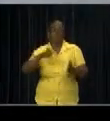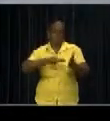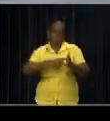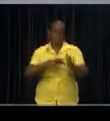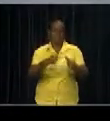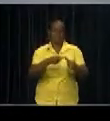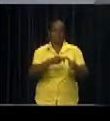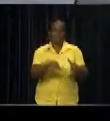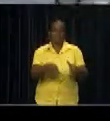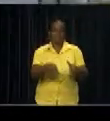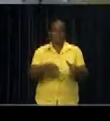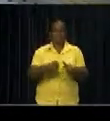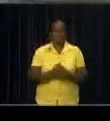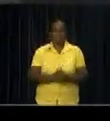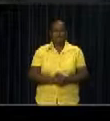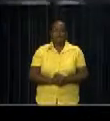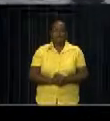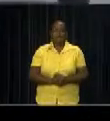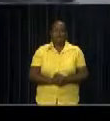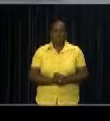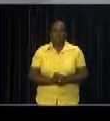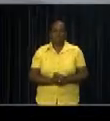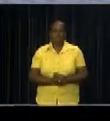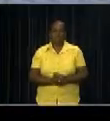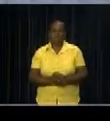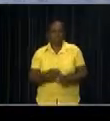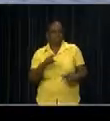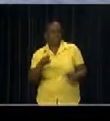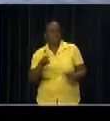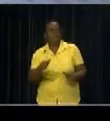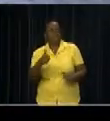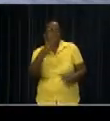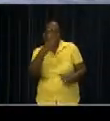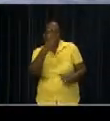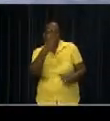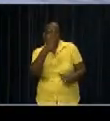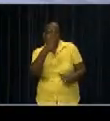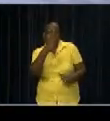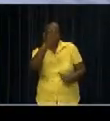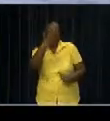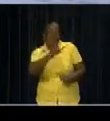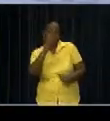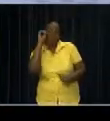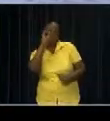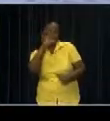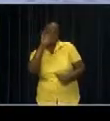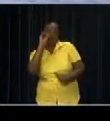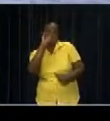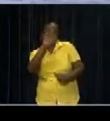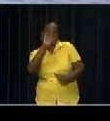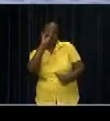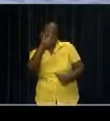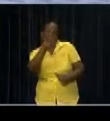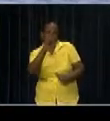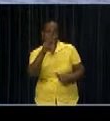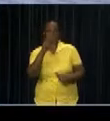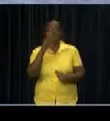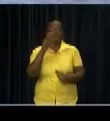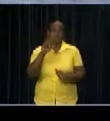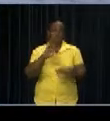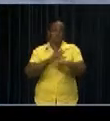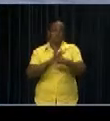speed measuring